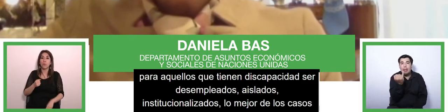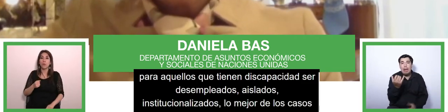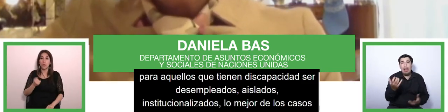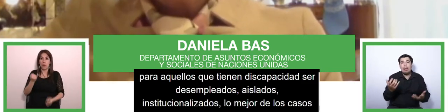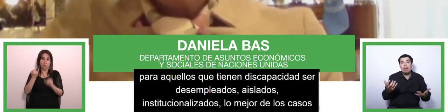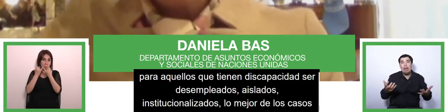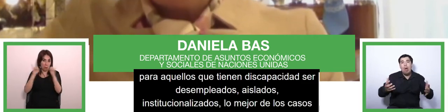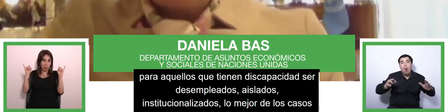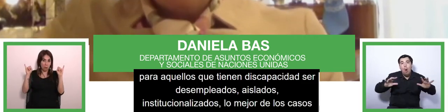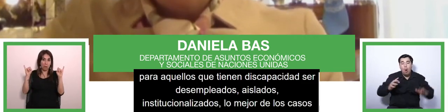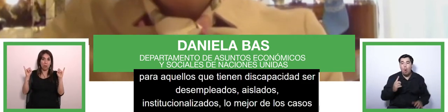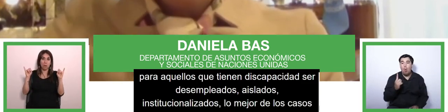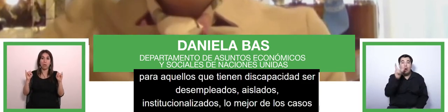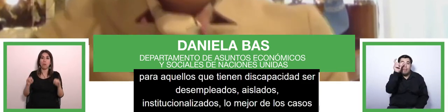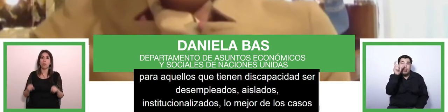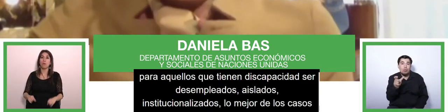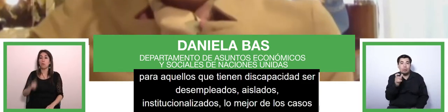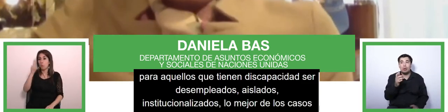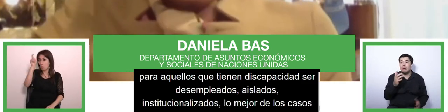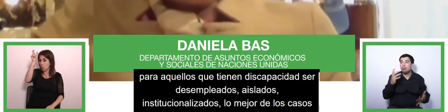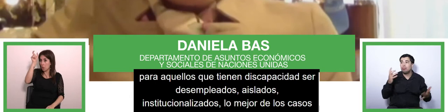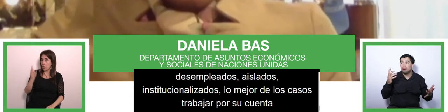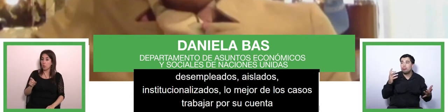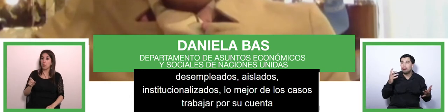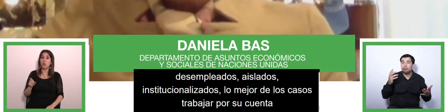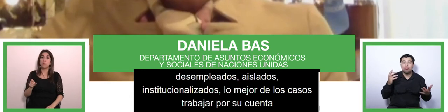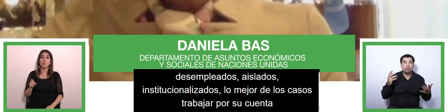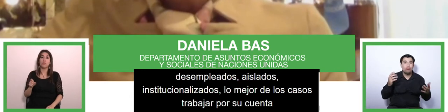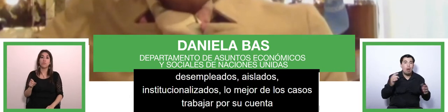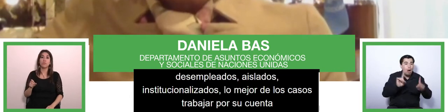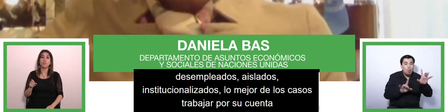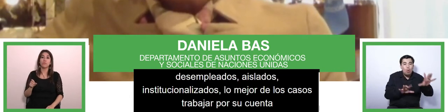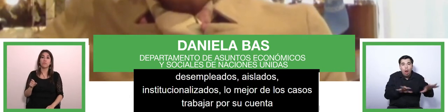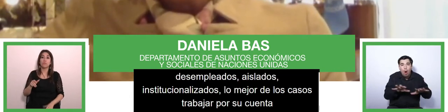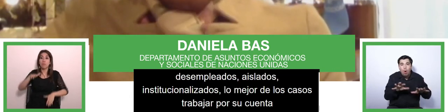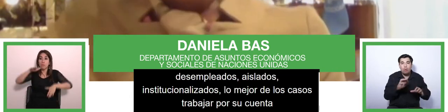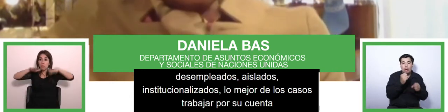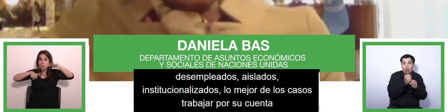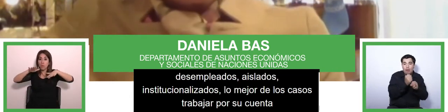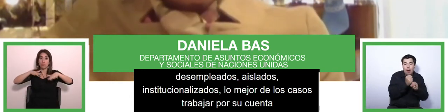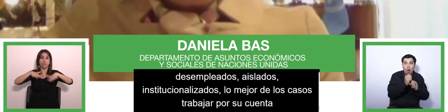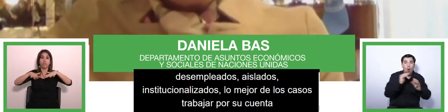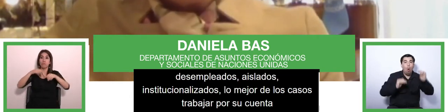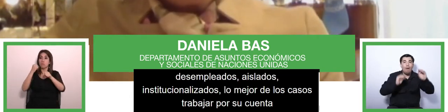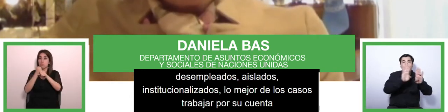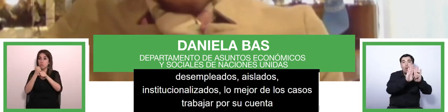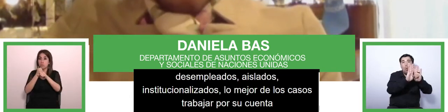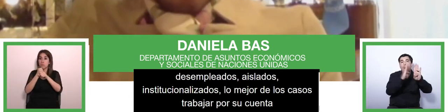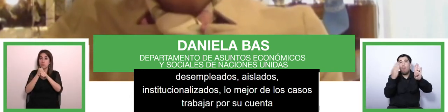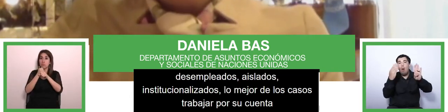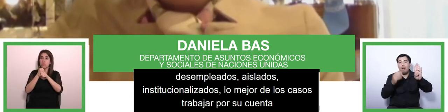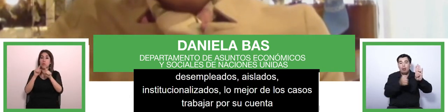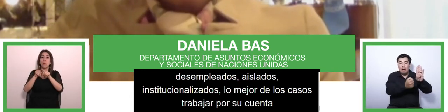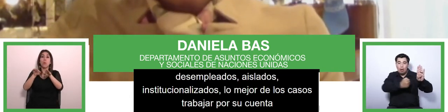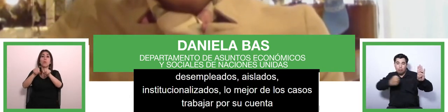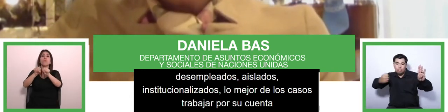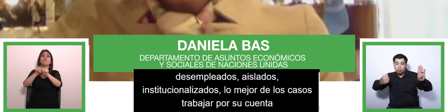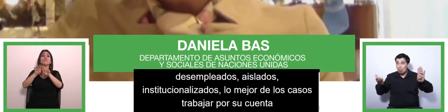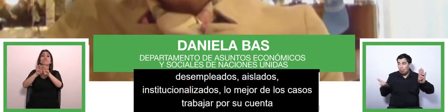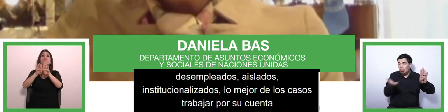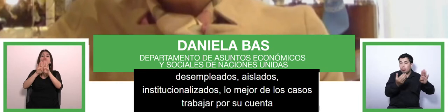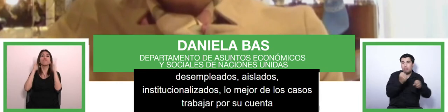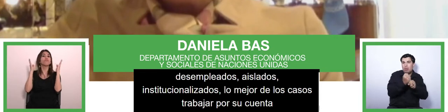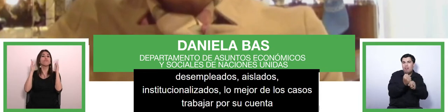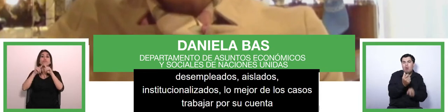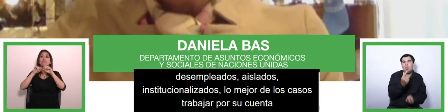a master now let's go back now to the theme of today but you see it was important if i wouldn't